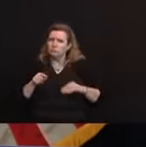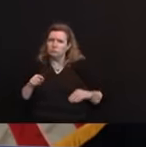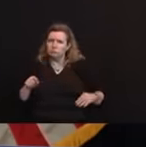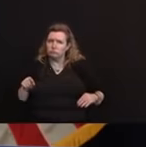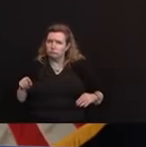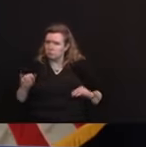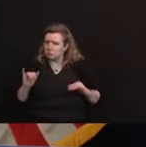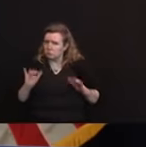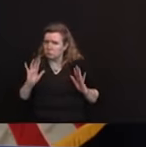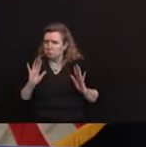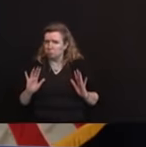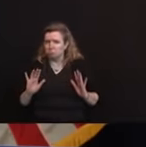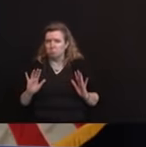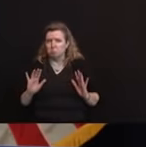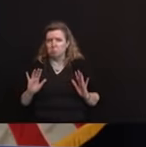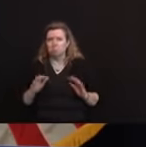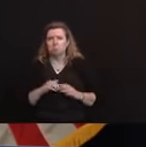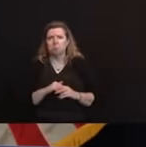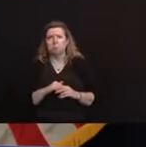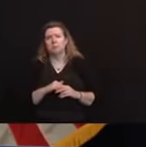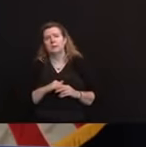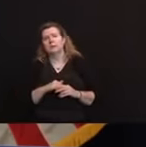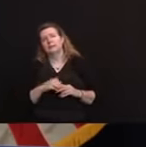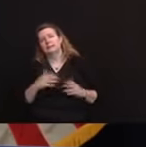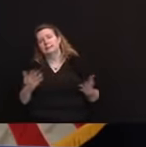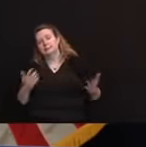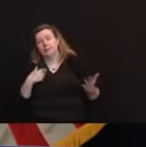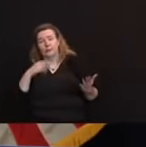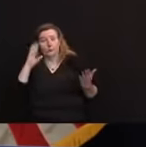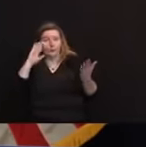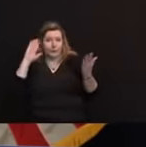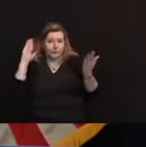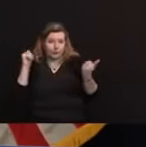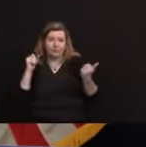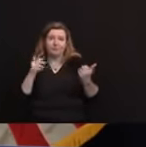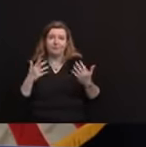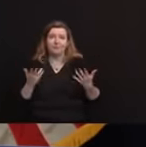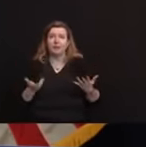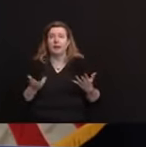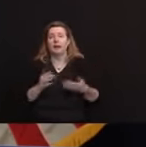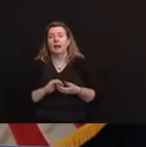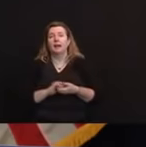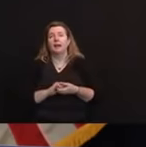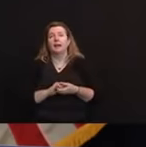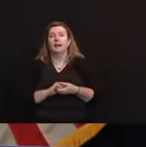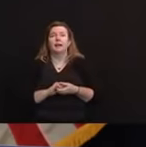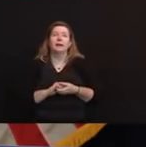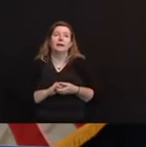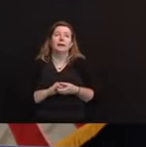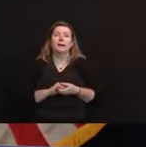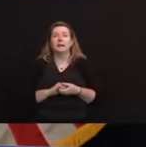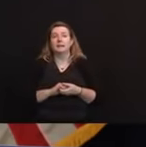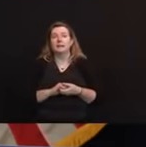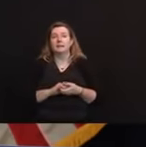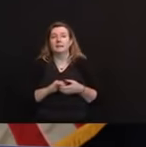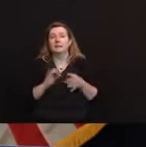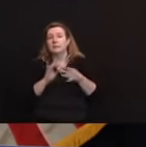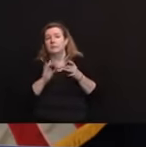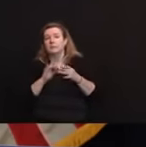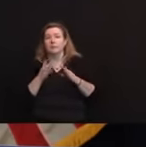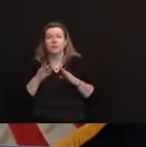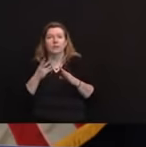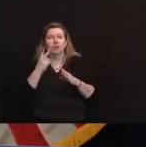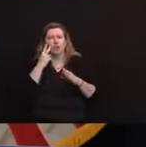So, certainly, my hope is, and it's, as I've said before, it's tough to make predictions,